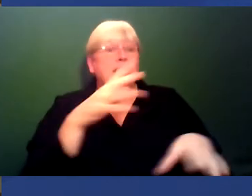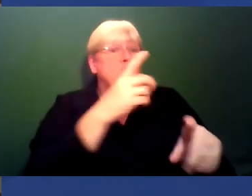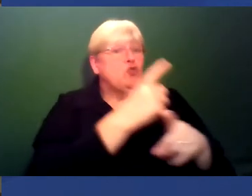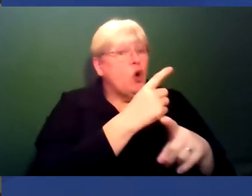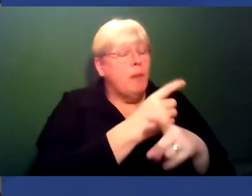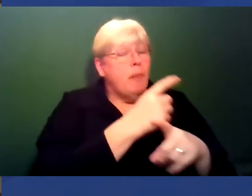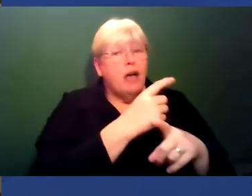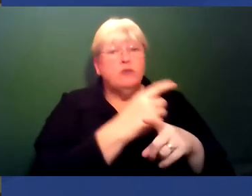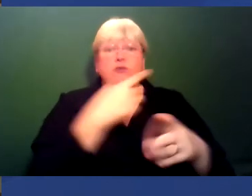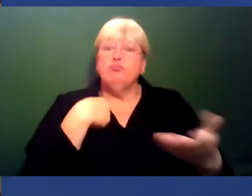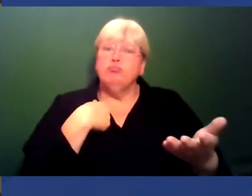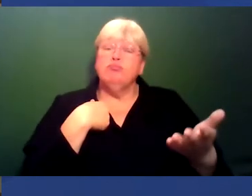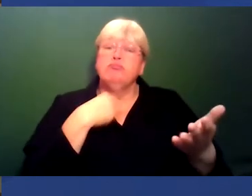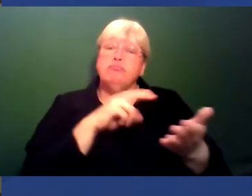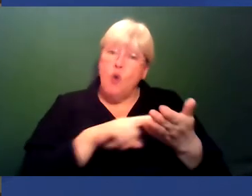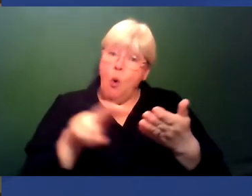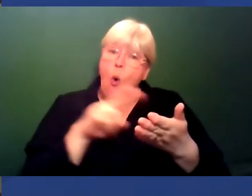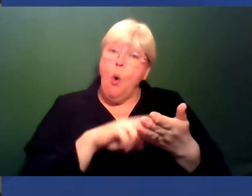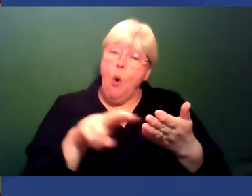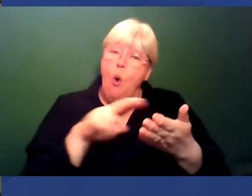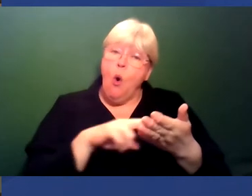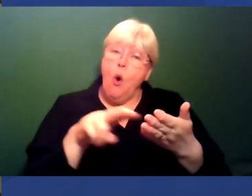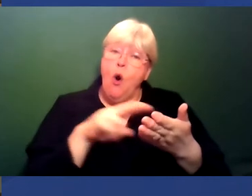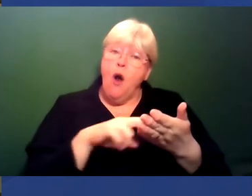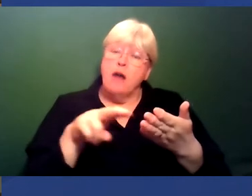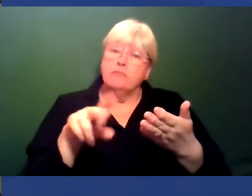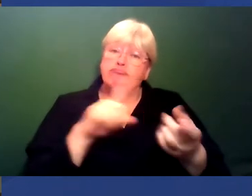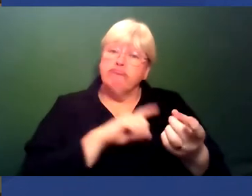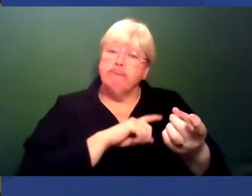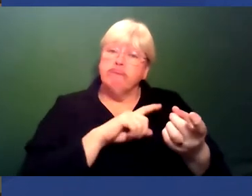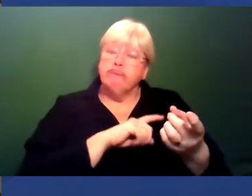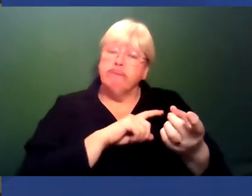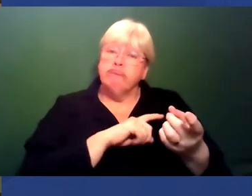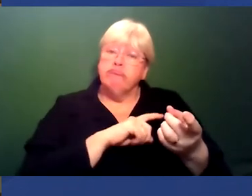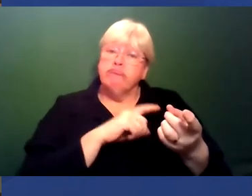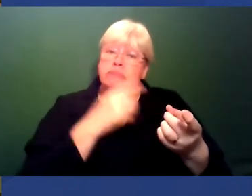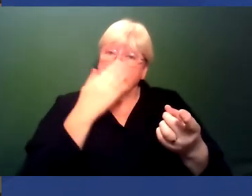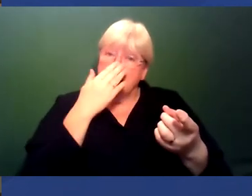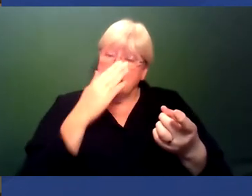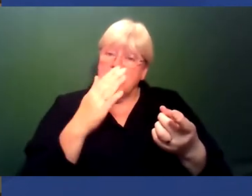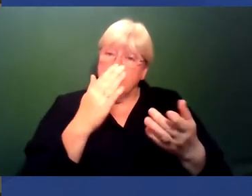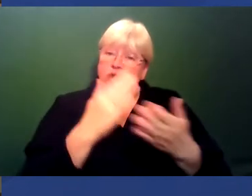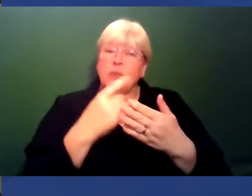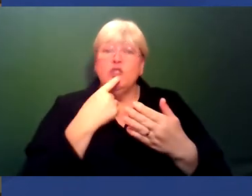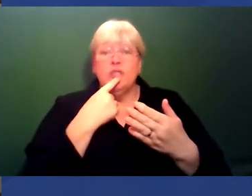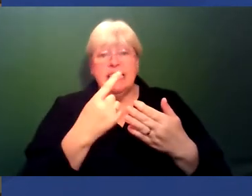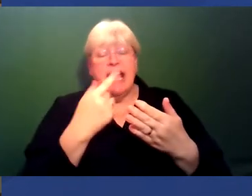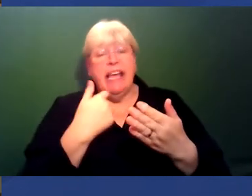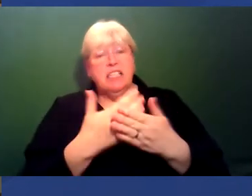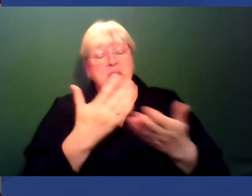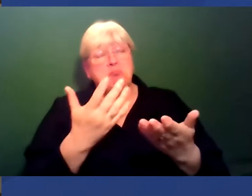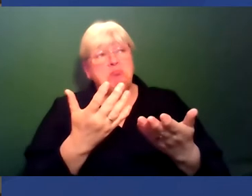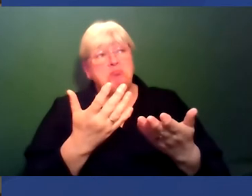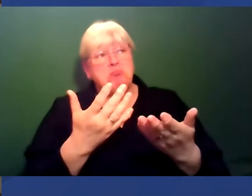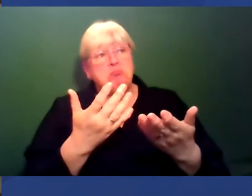normative being the normative, and which is why it almost seems to, from what you say, take an extraordinary amount